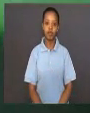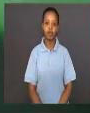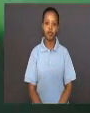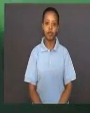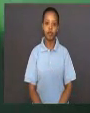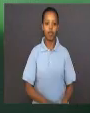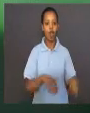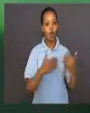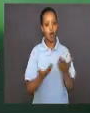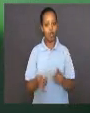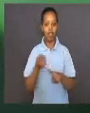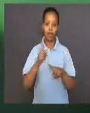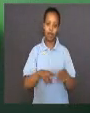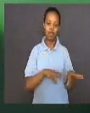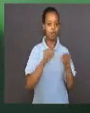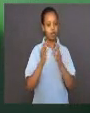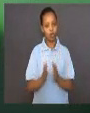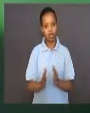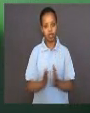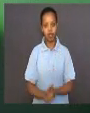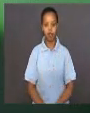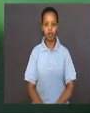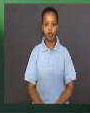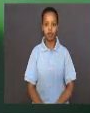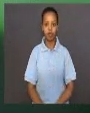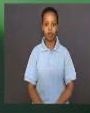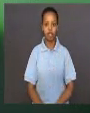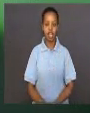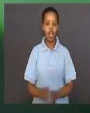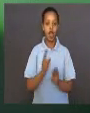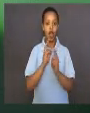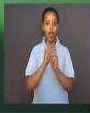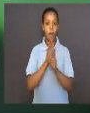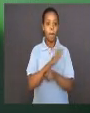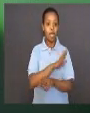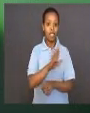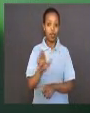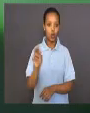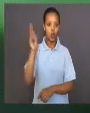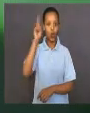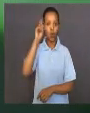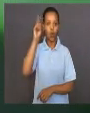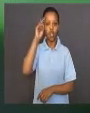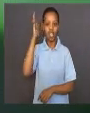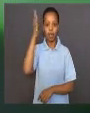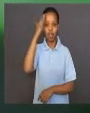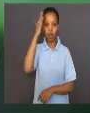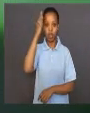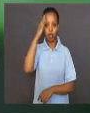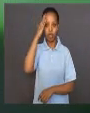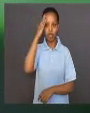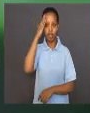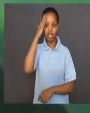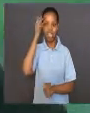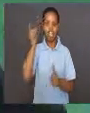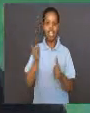Welcome back, students. If you answered that Robert Hooke is known for being